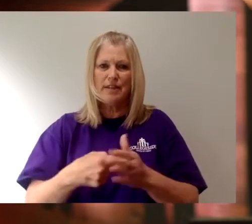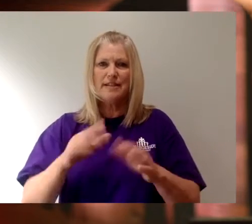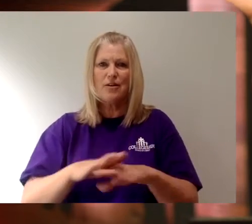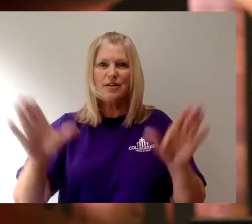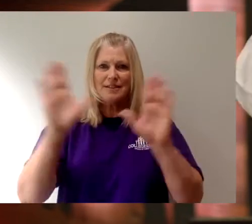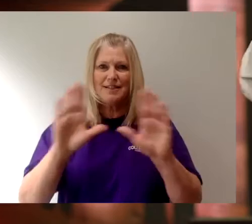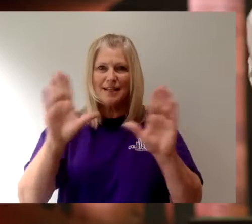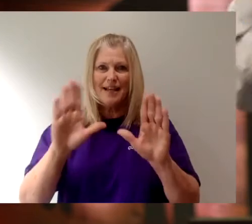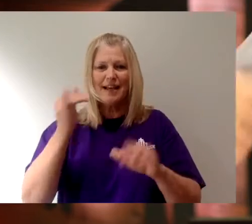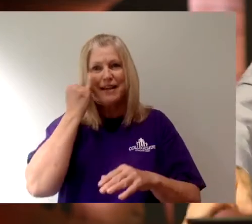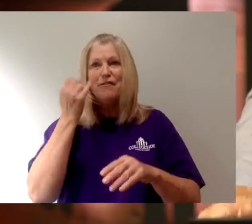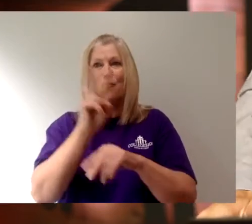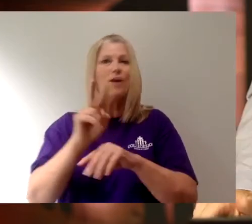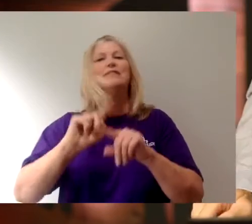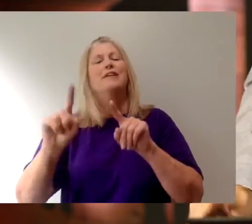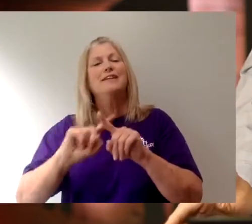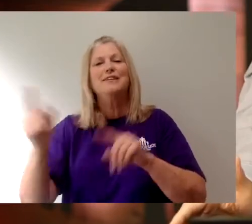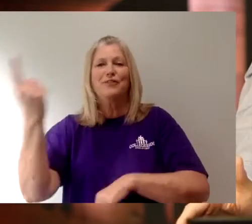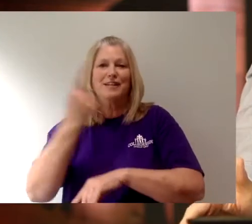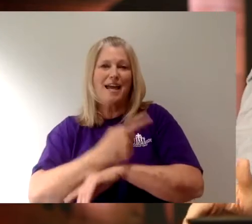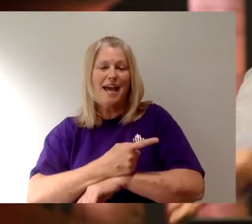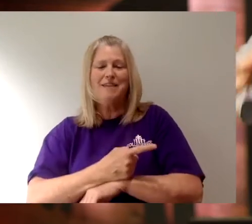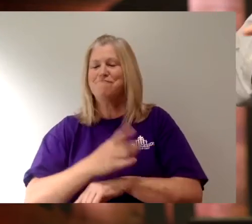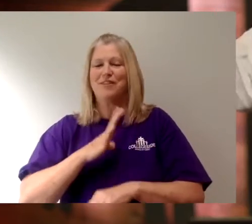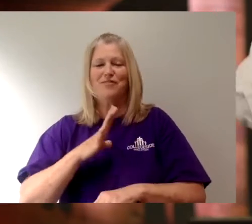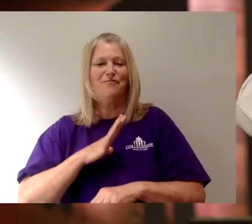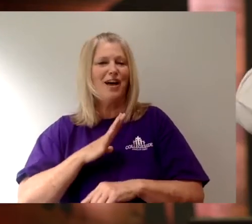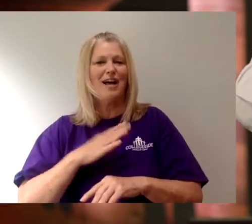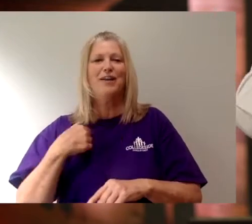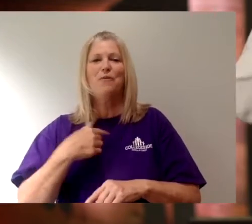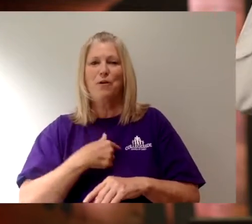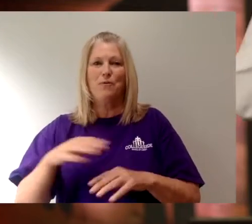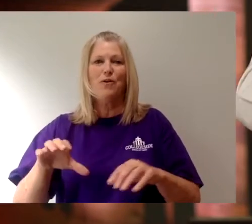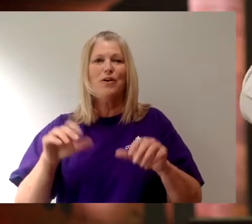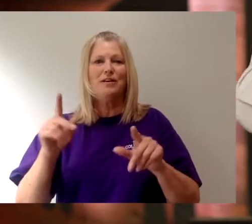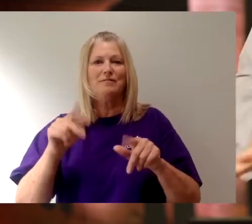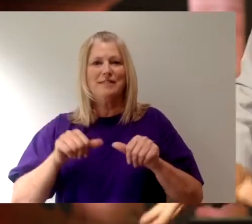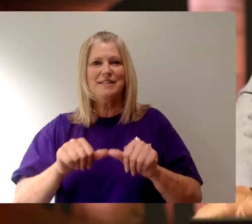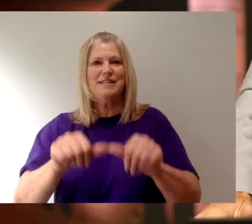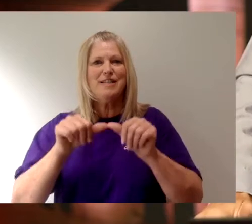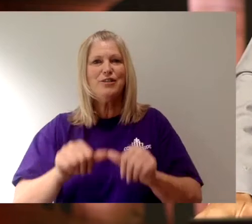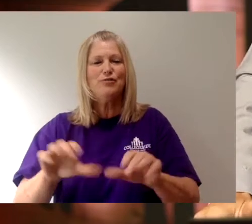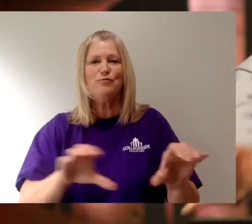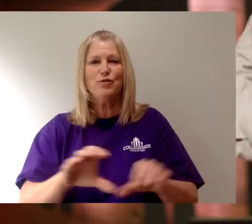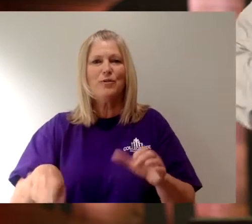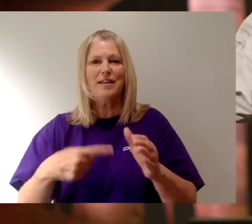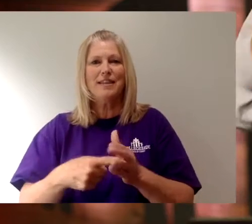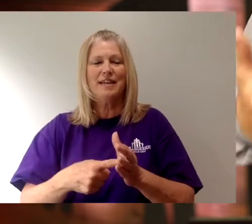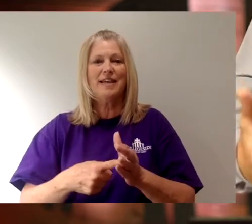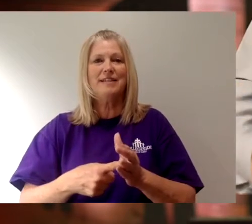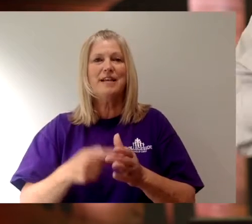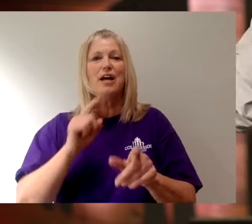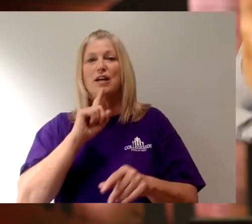if you're watching on a different day, on the days that you watch it, we're going to be committed to this so that God would